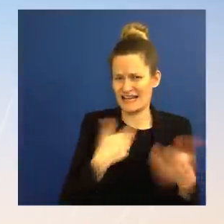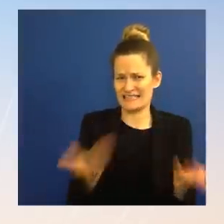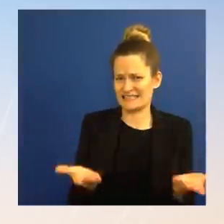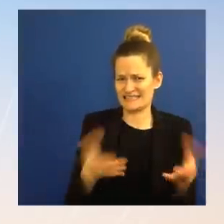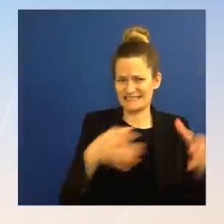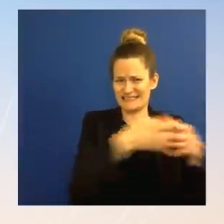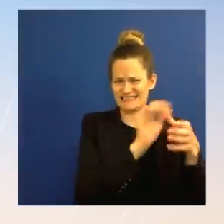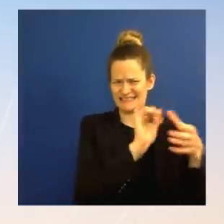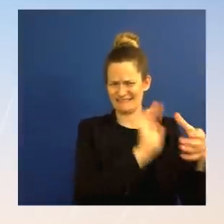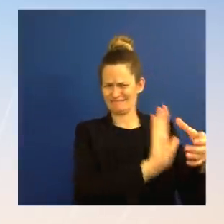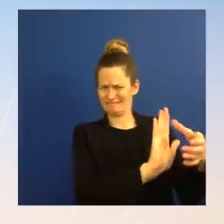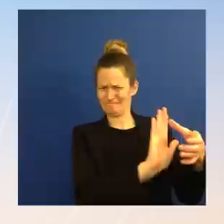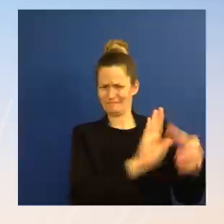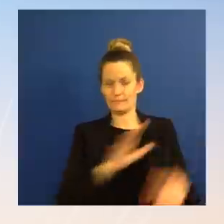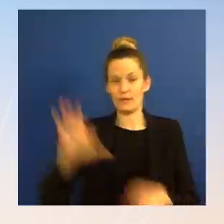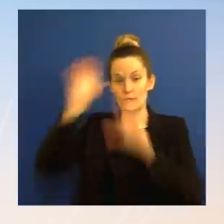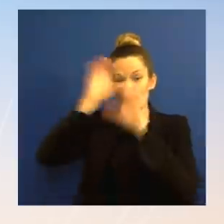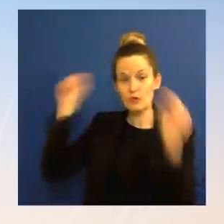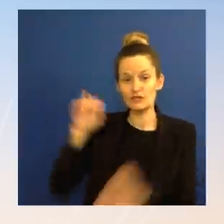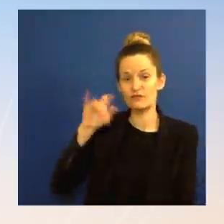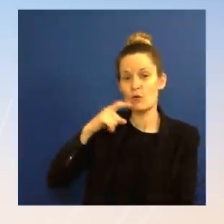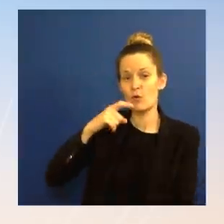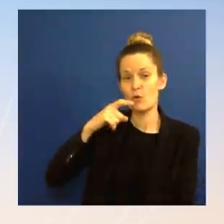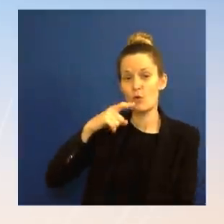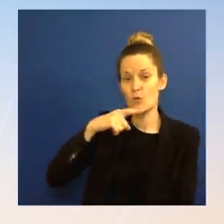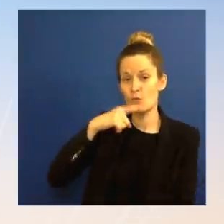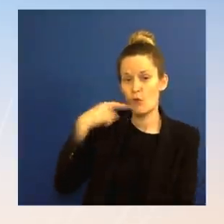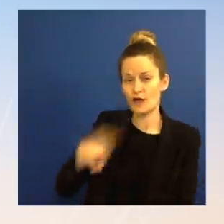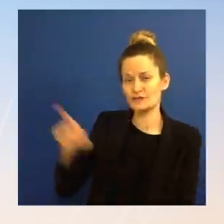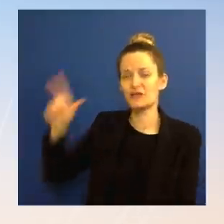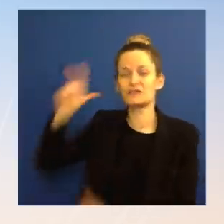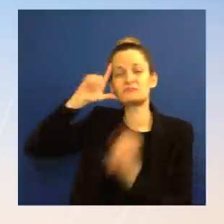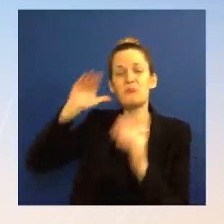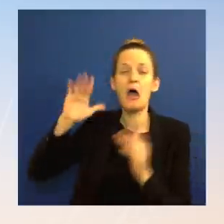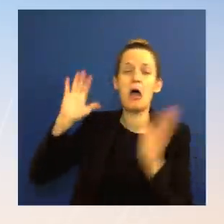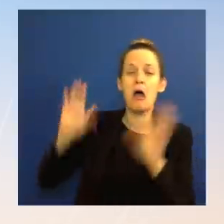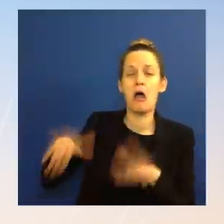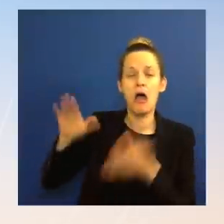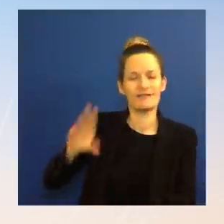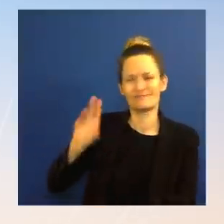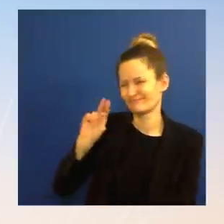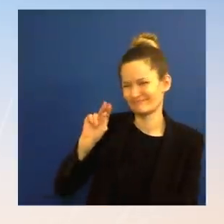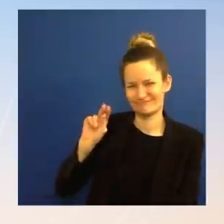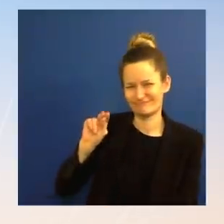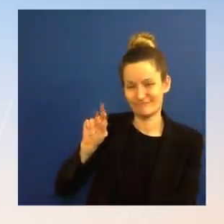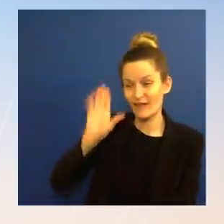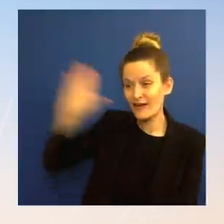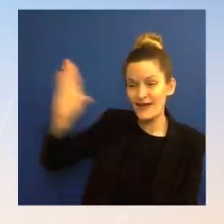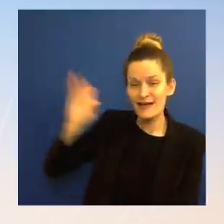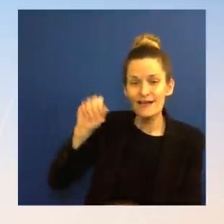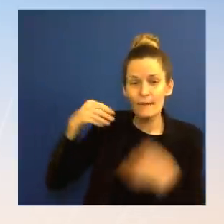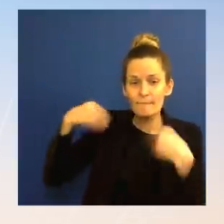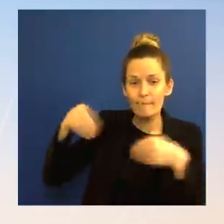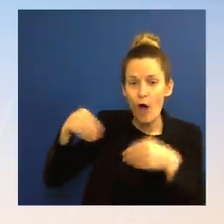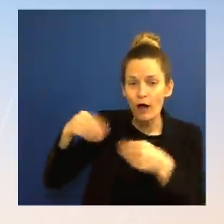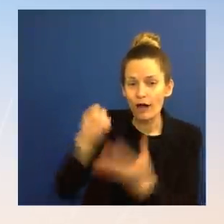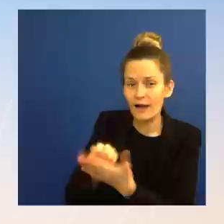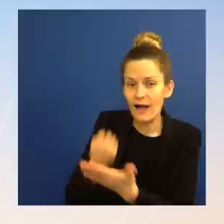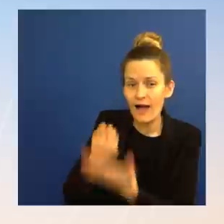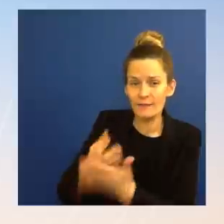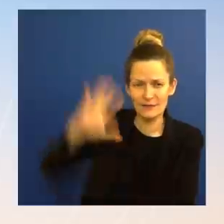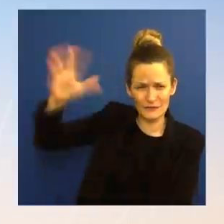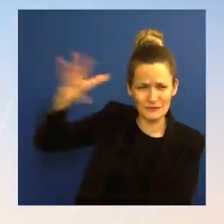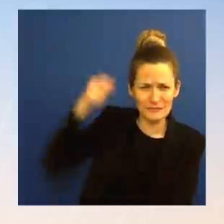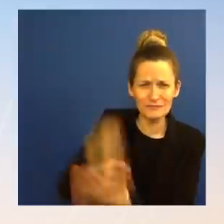is worth a penny. They're headed toward what many outside economists have described as a recession. They have